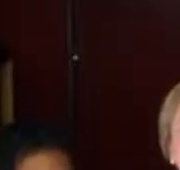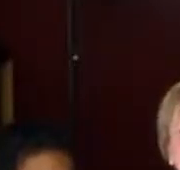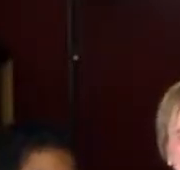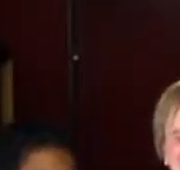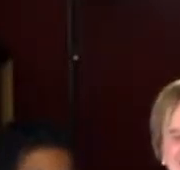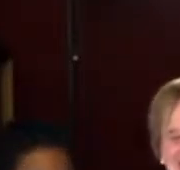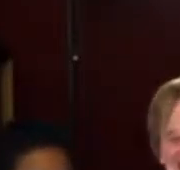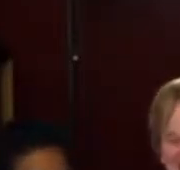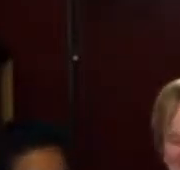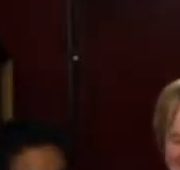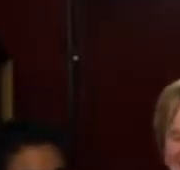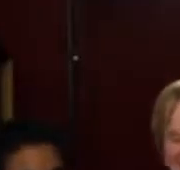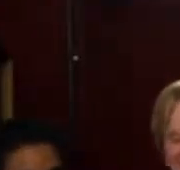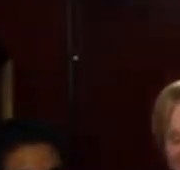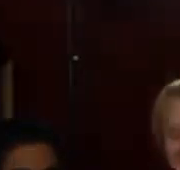Yeah! Woo!